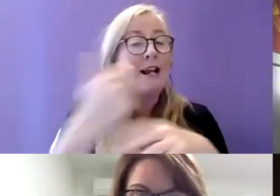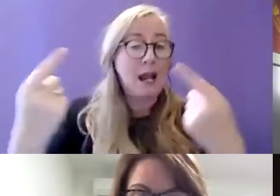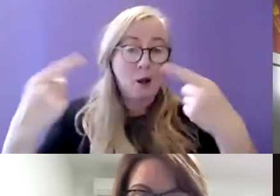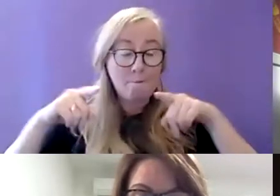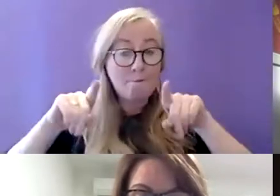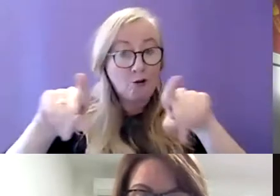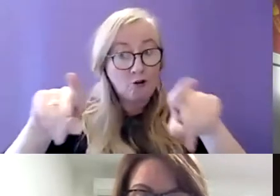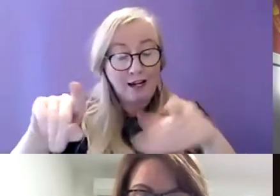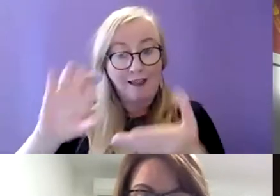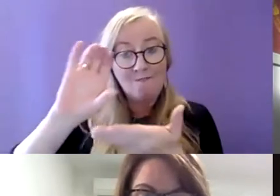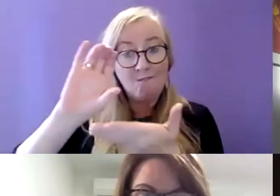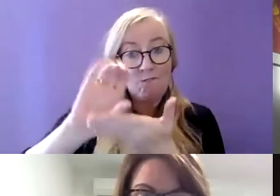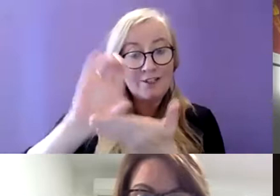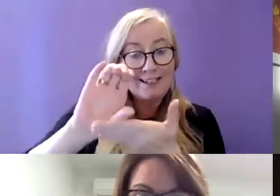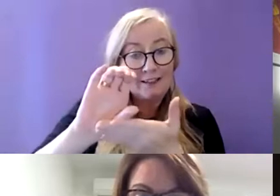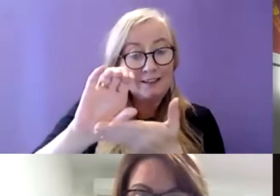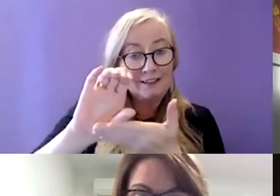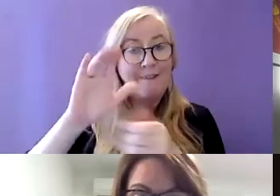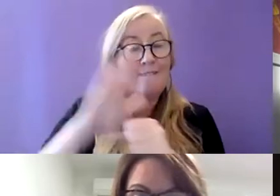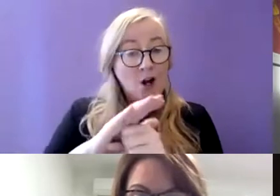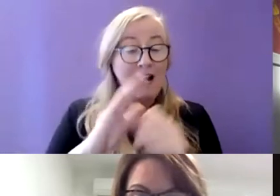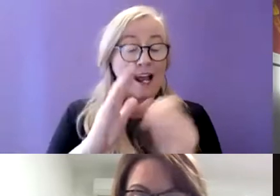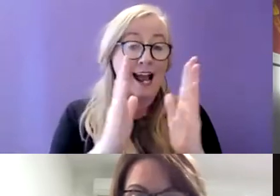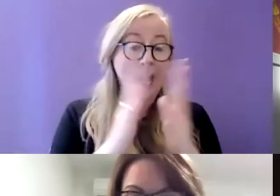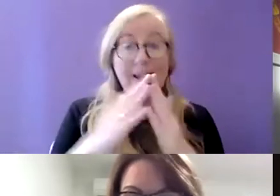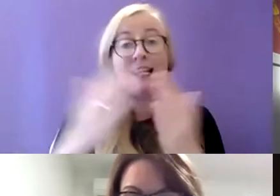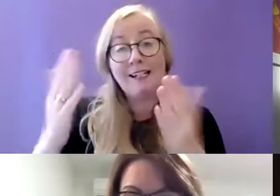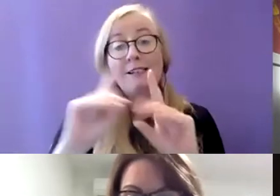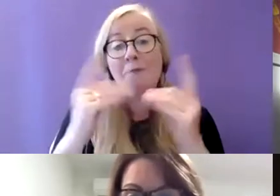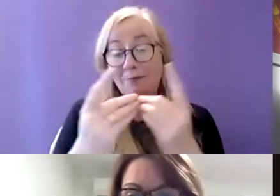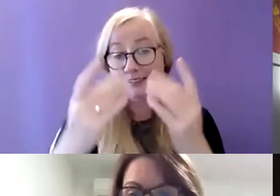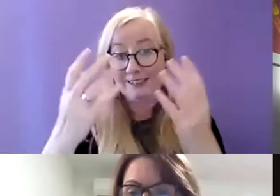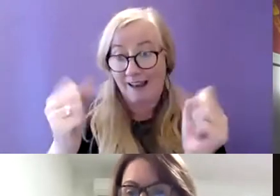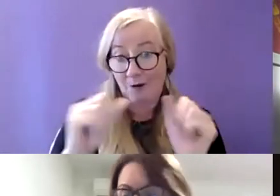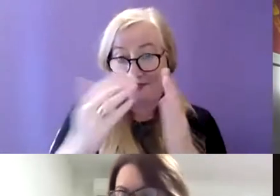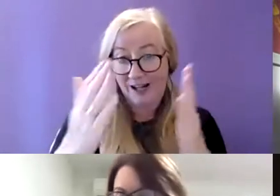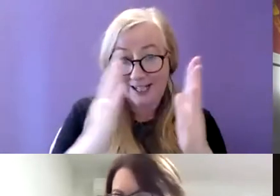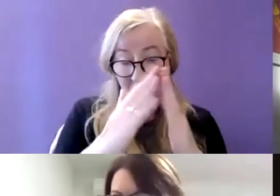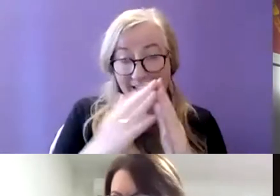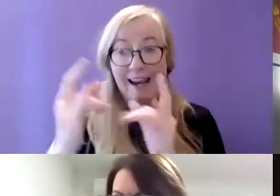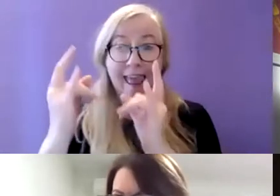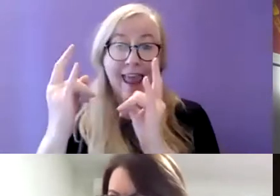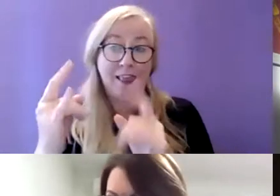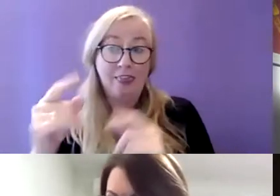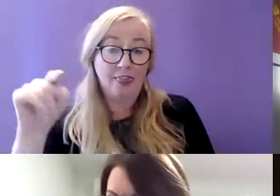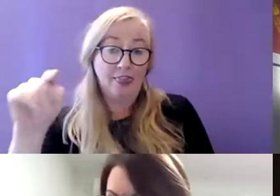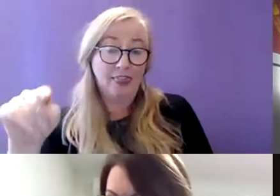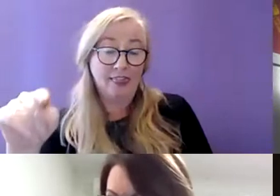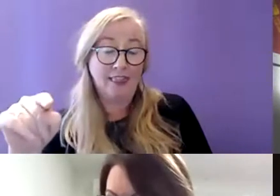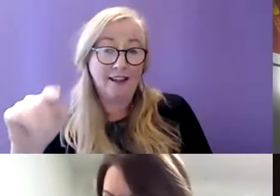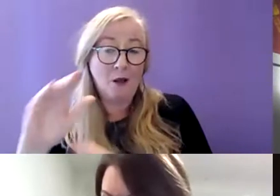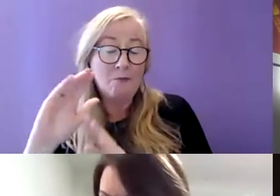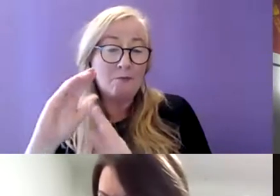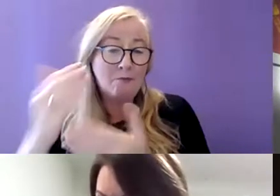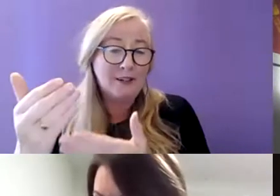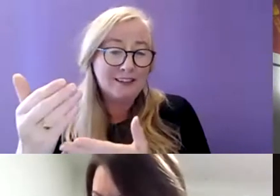streams for the department of housing on the one hand to provide the accommodation and then the department of health on the other hand to source